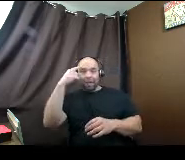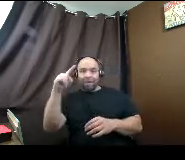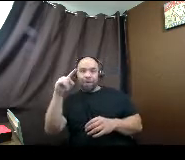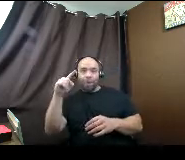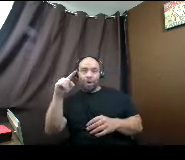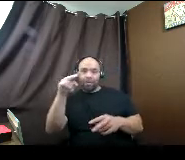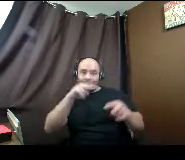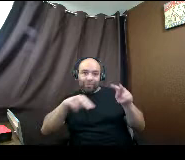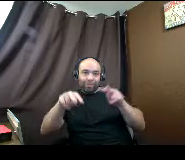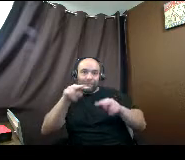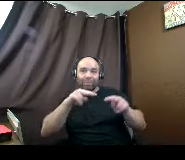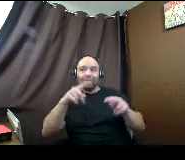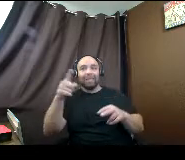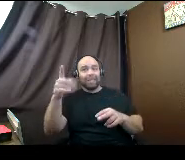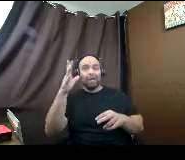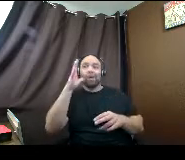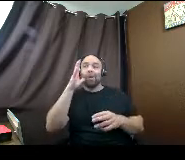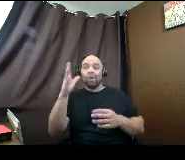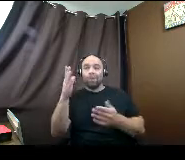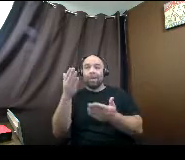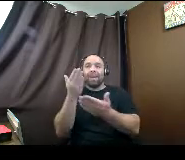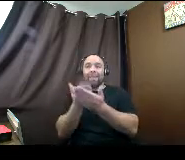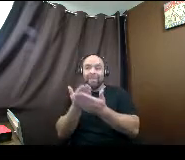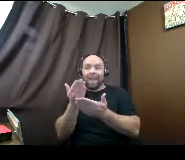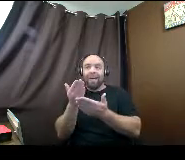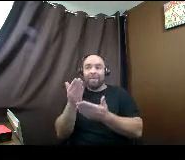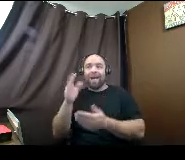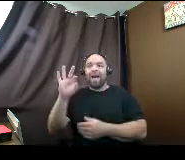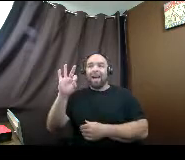verify those assets. For example,